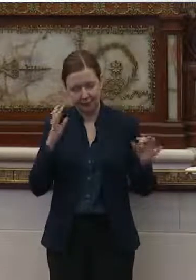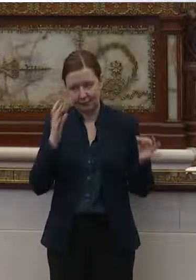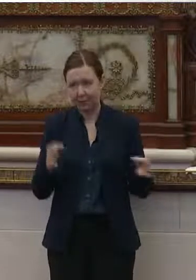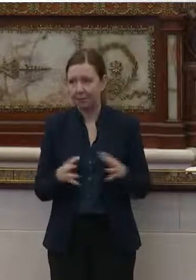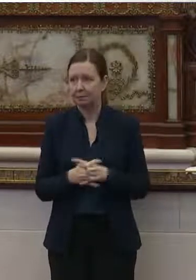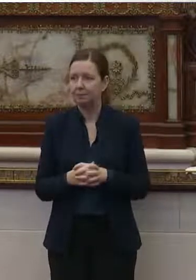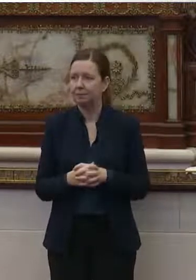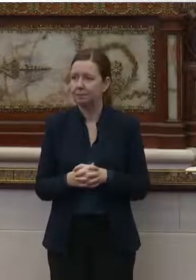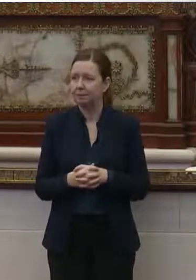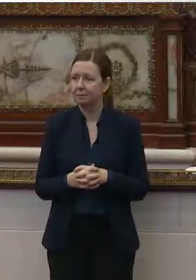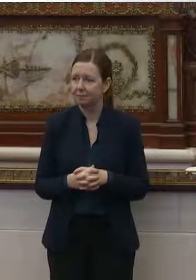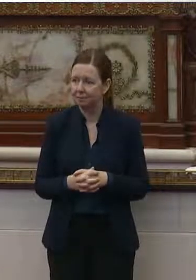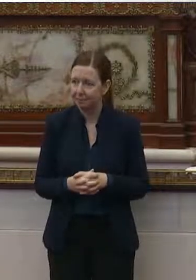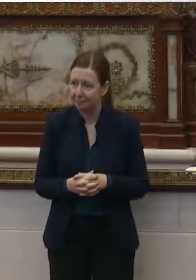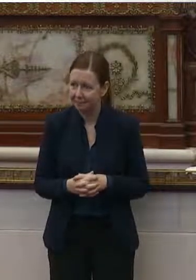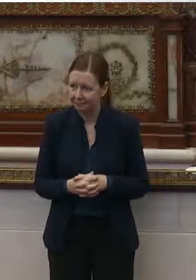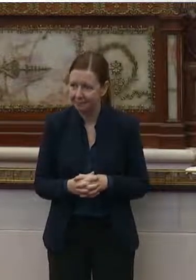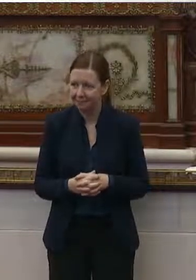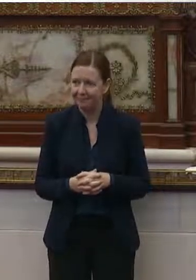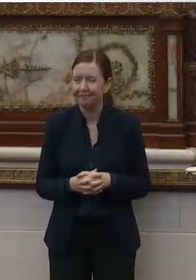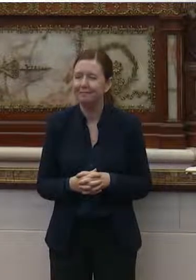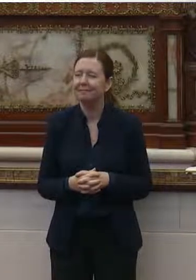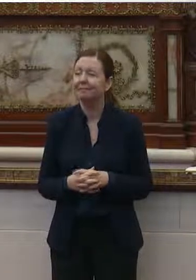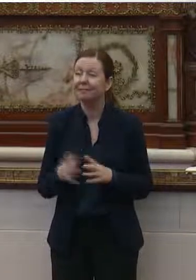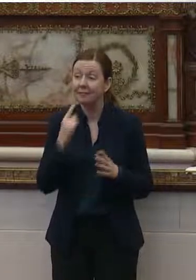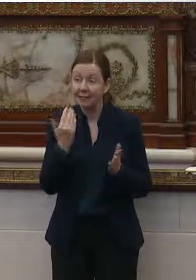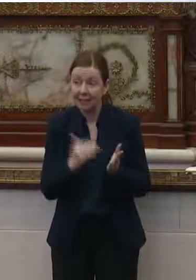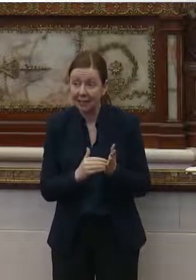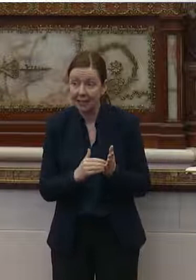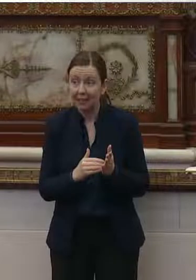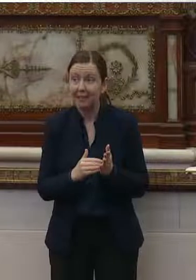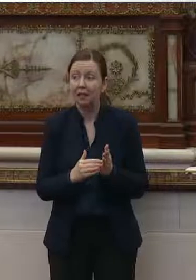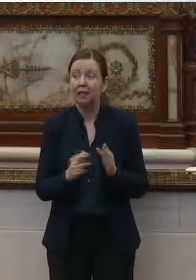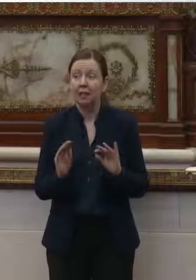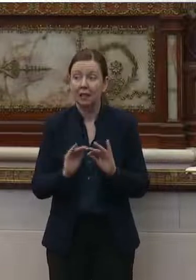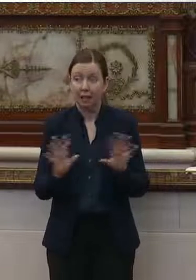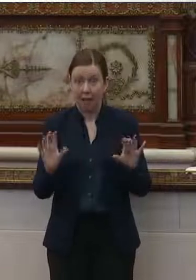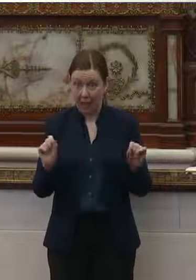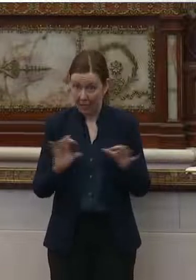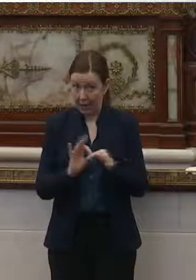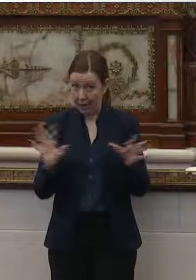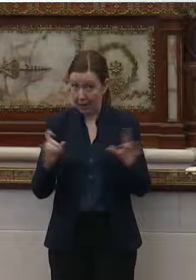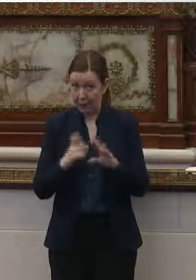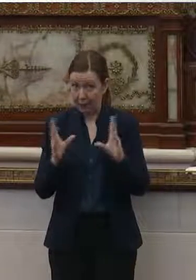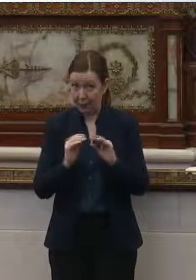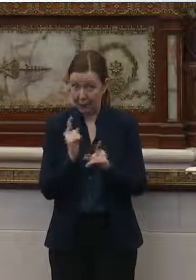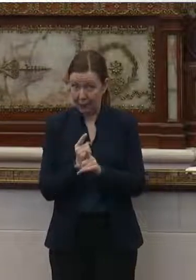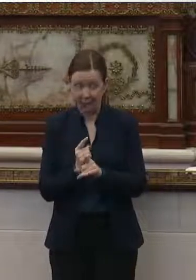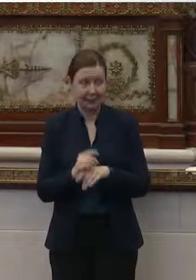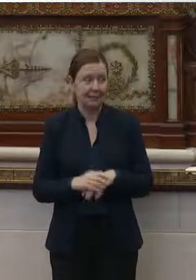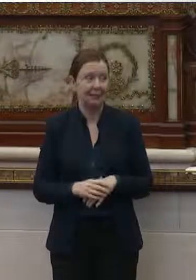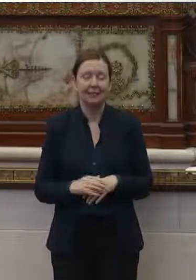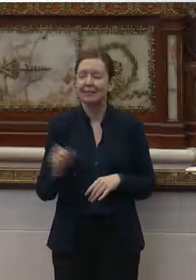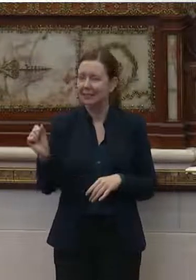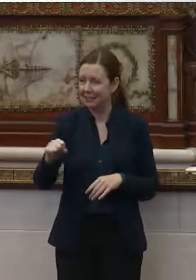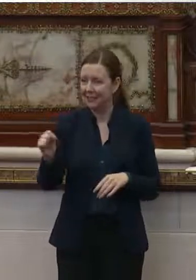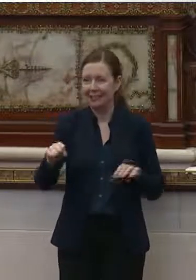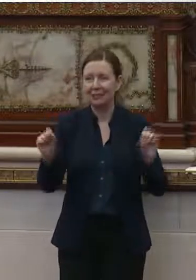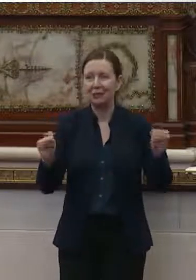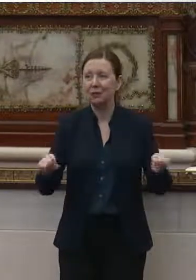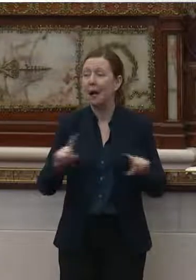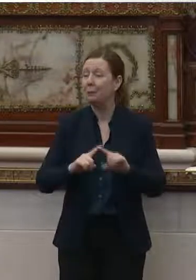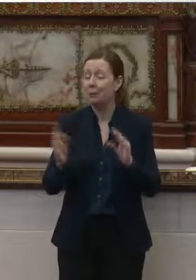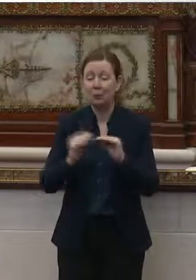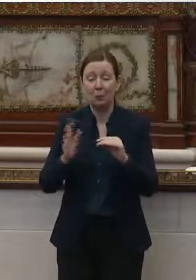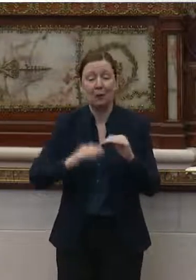Madam clerk, can we have, say again, say again, commissioner. Just be clear that I can, I can leave the meeting now. You can, but